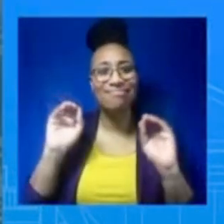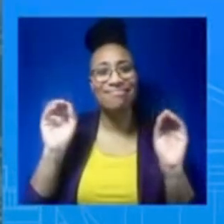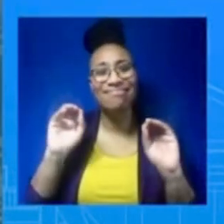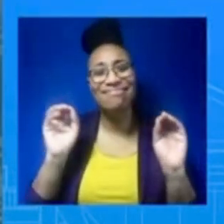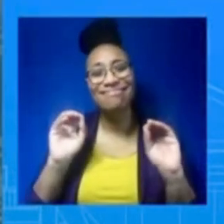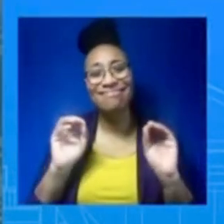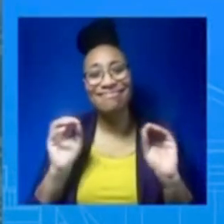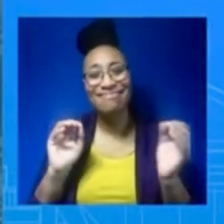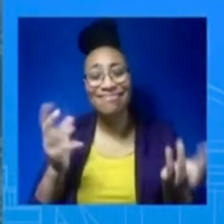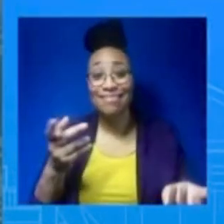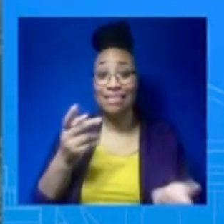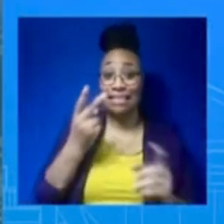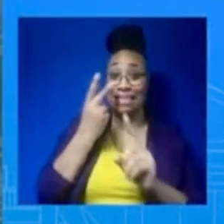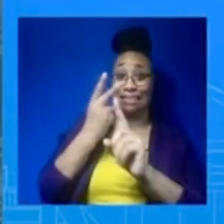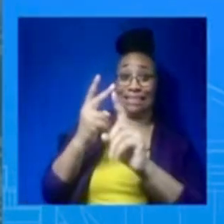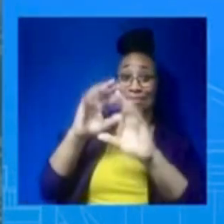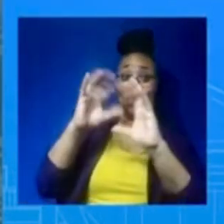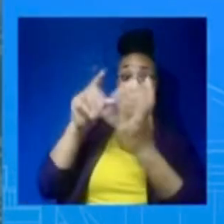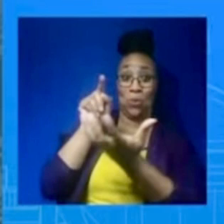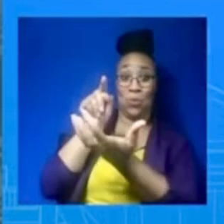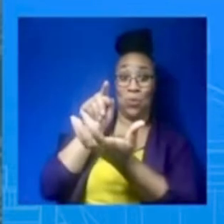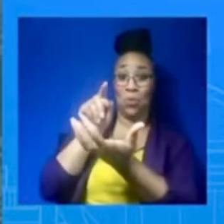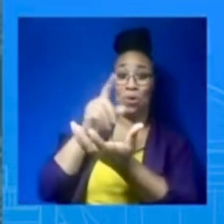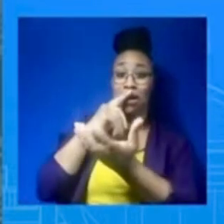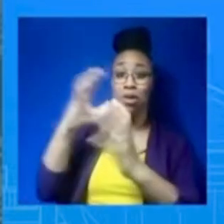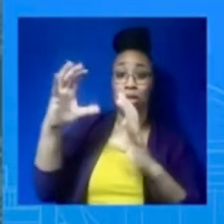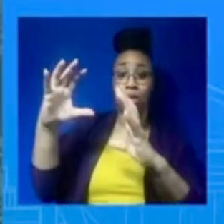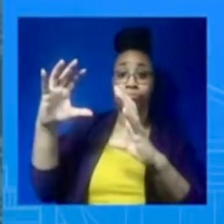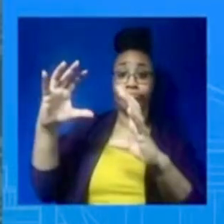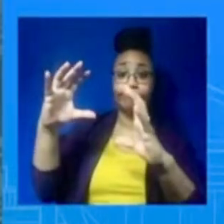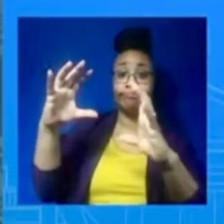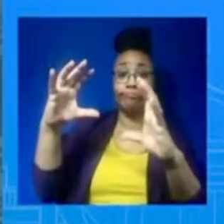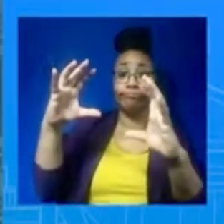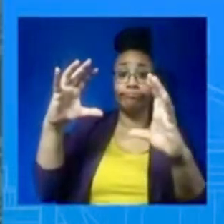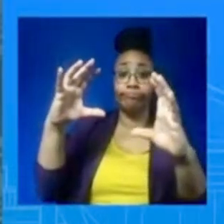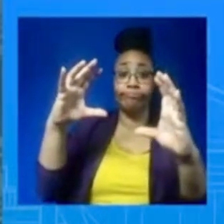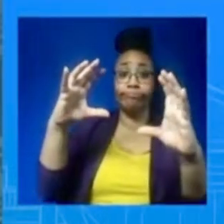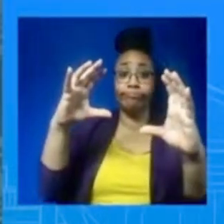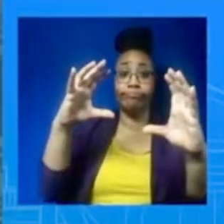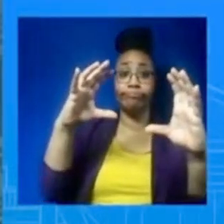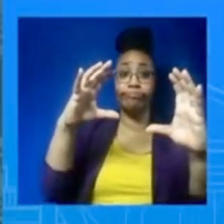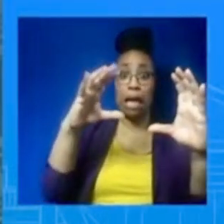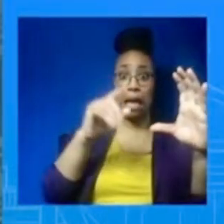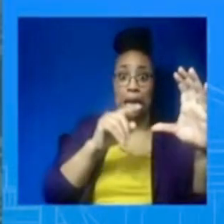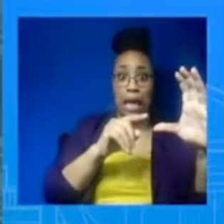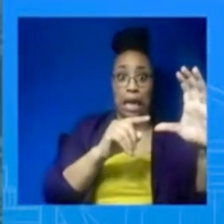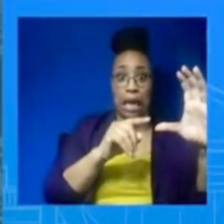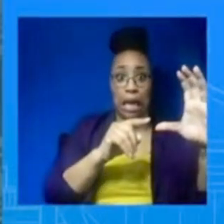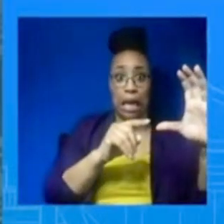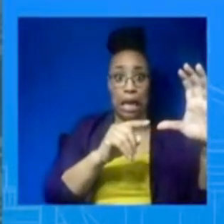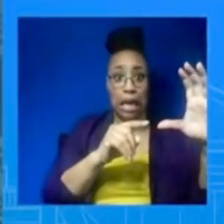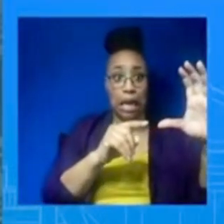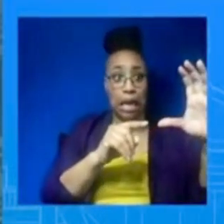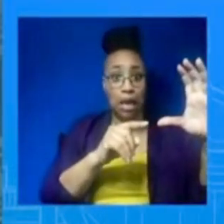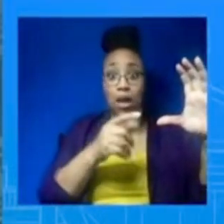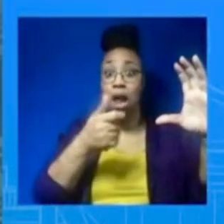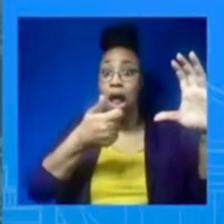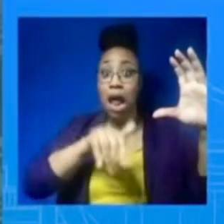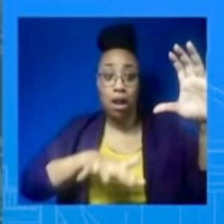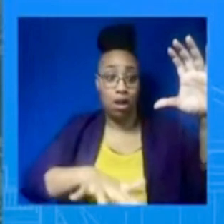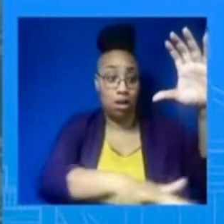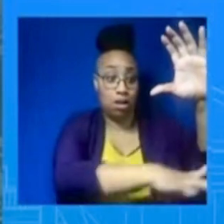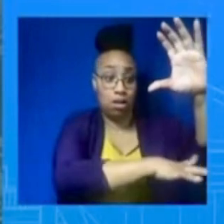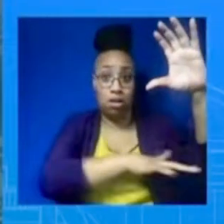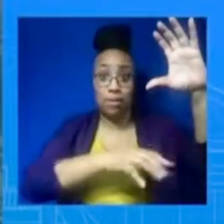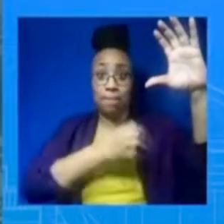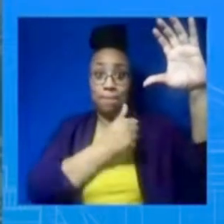slow, we were able to put in place protocols at sensitive military sites in the country,